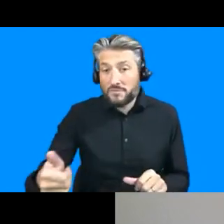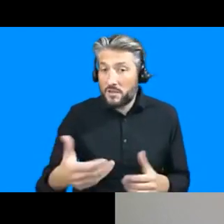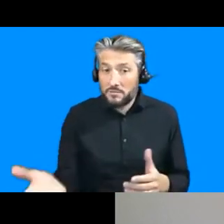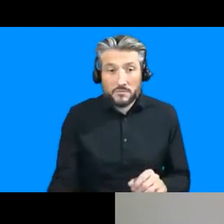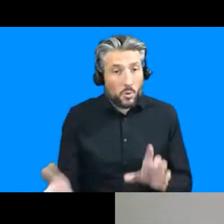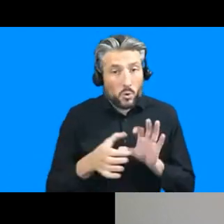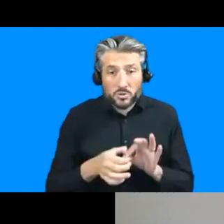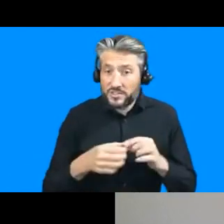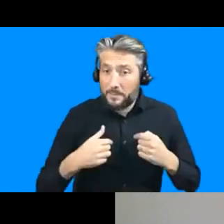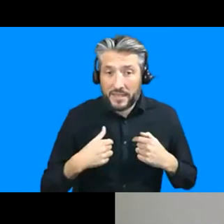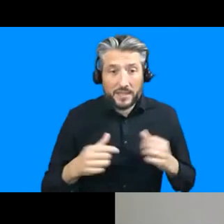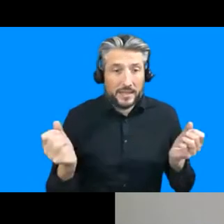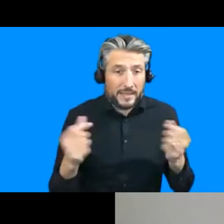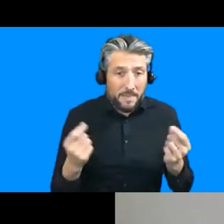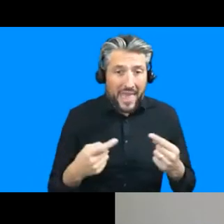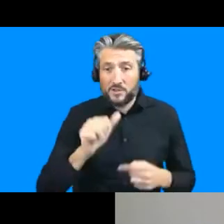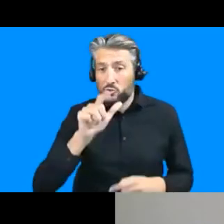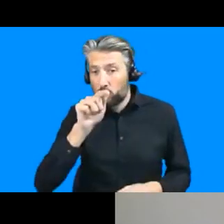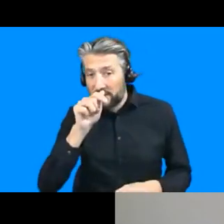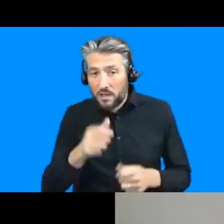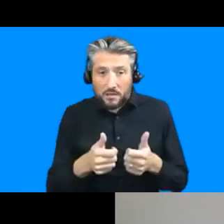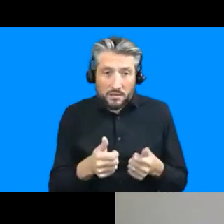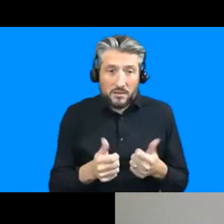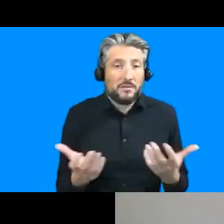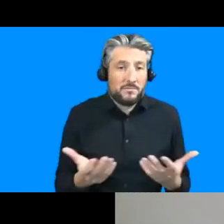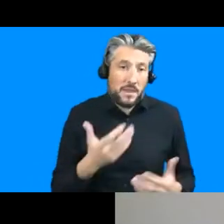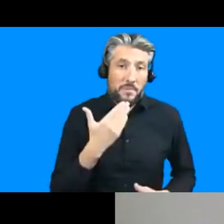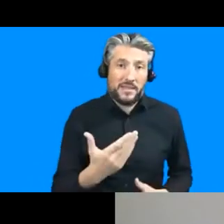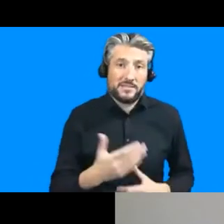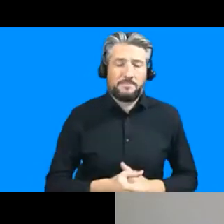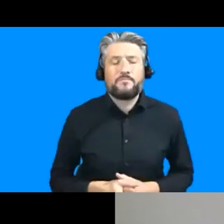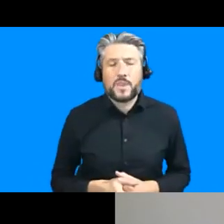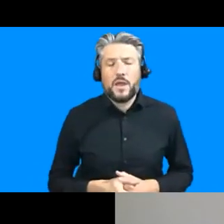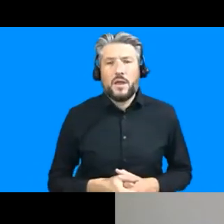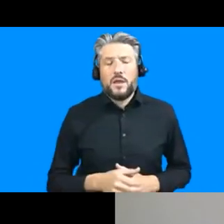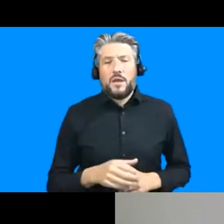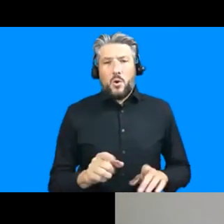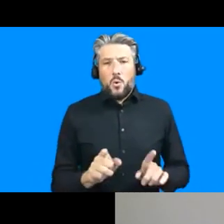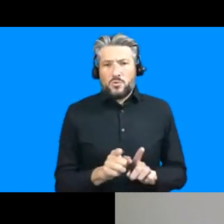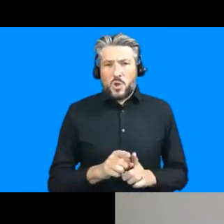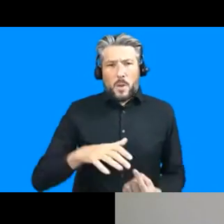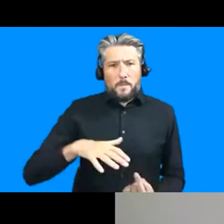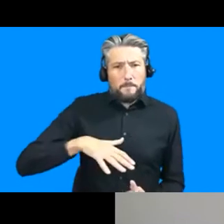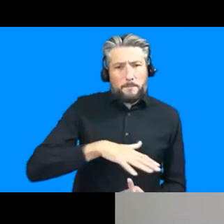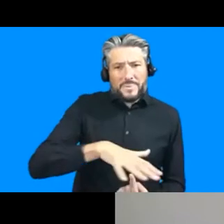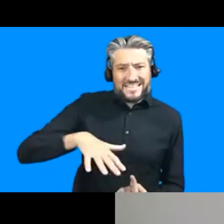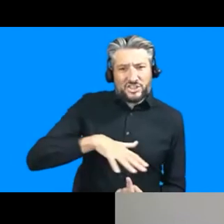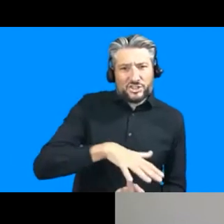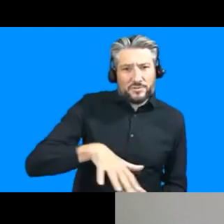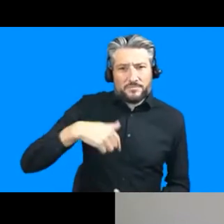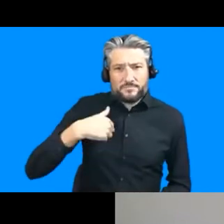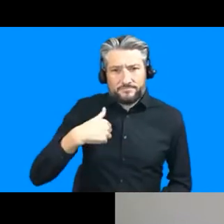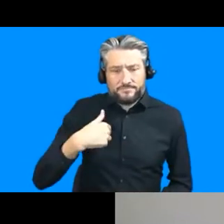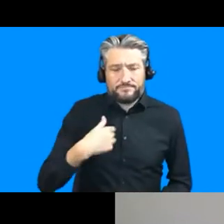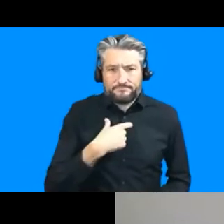do um and and melissa if i may just on the on the point on positionality uh i i wholeheartedly agree